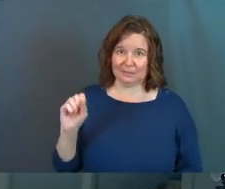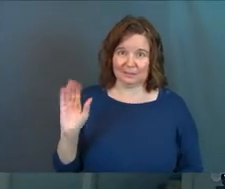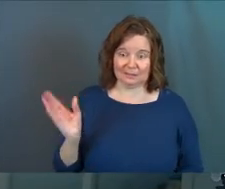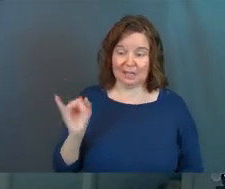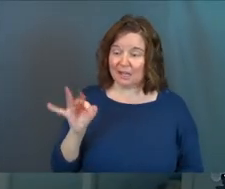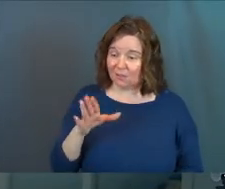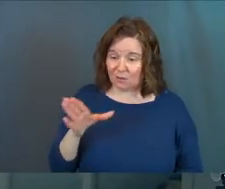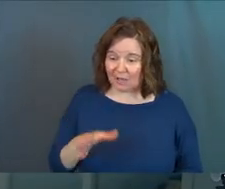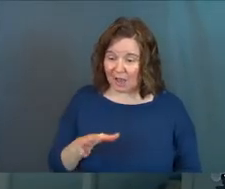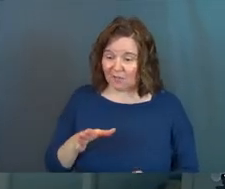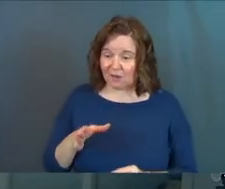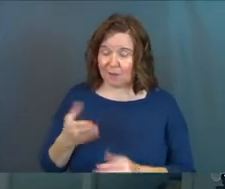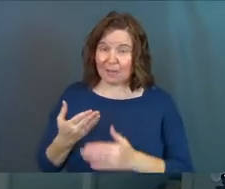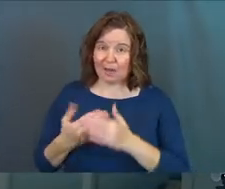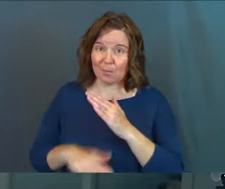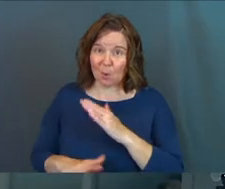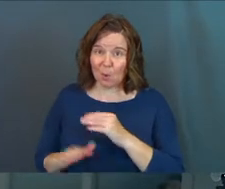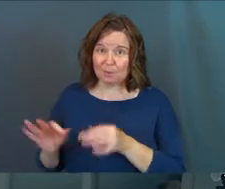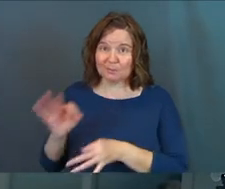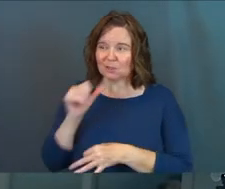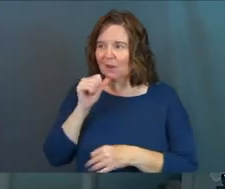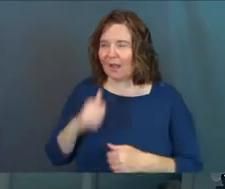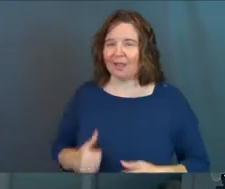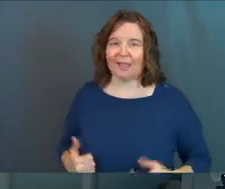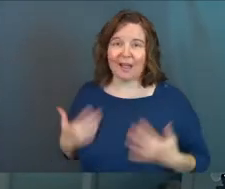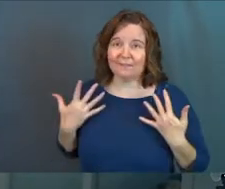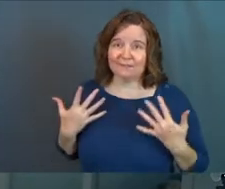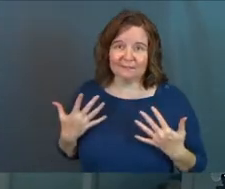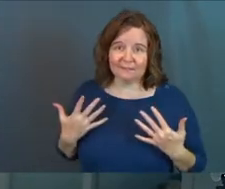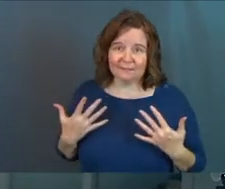And if you've never been born, you're not alive.